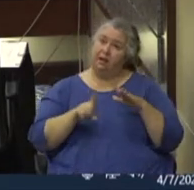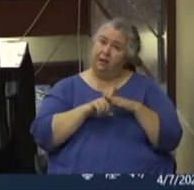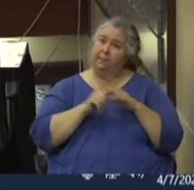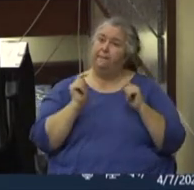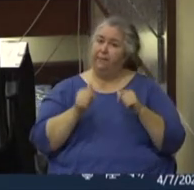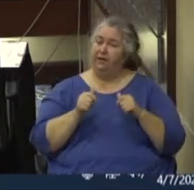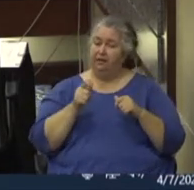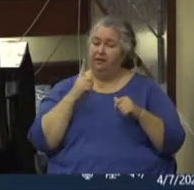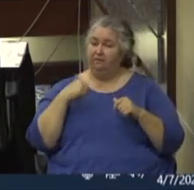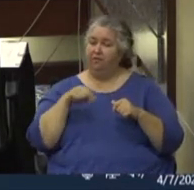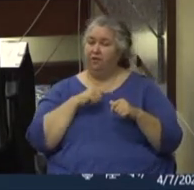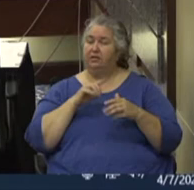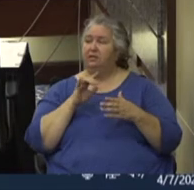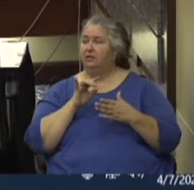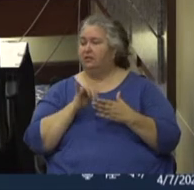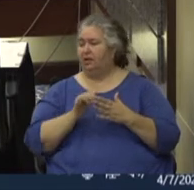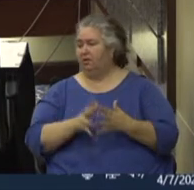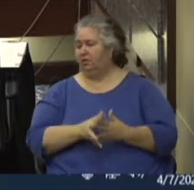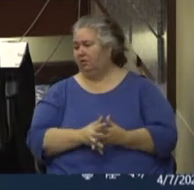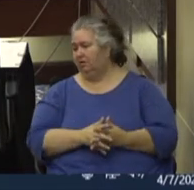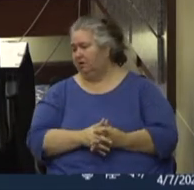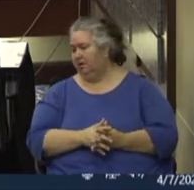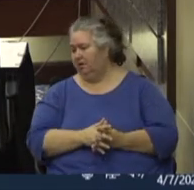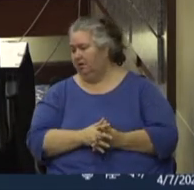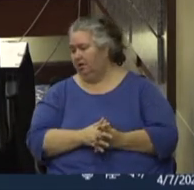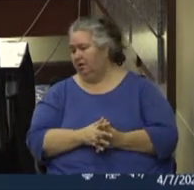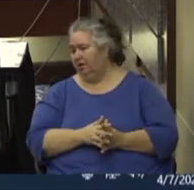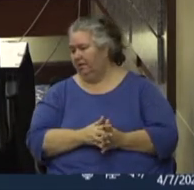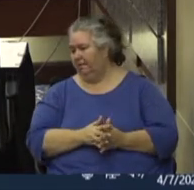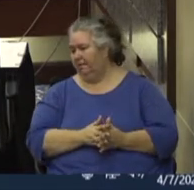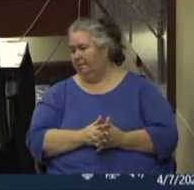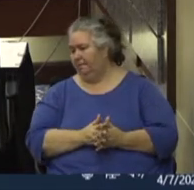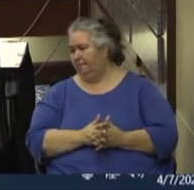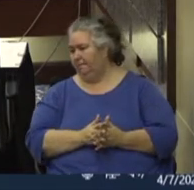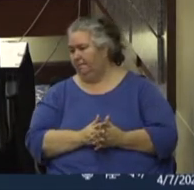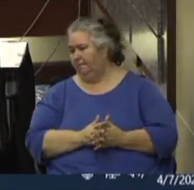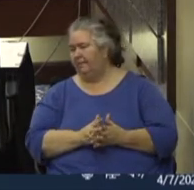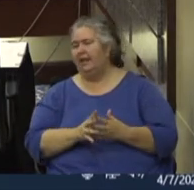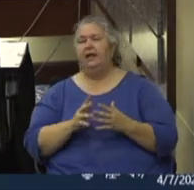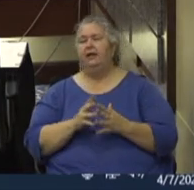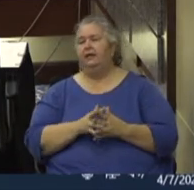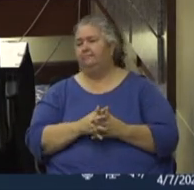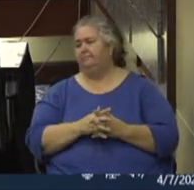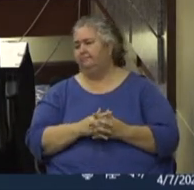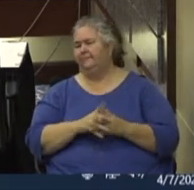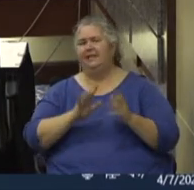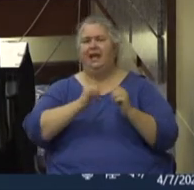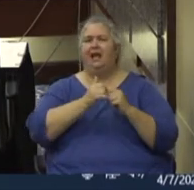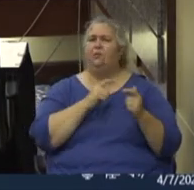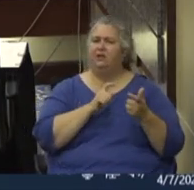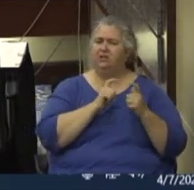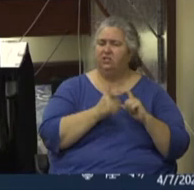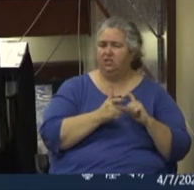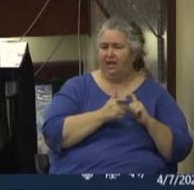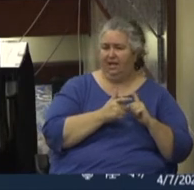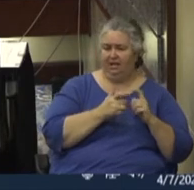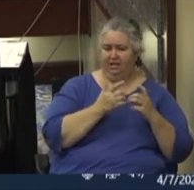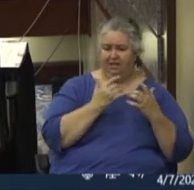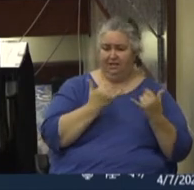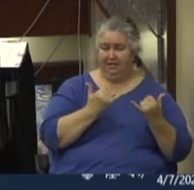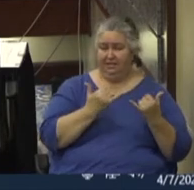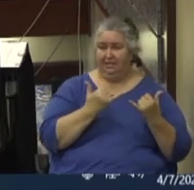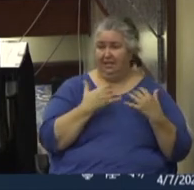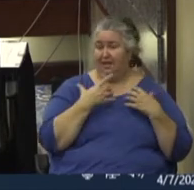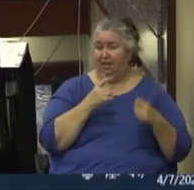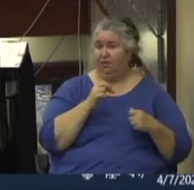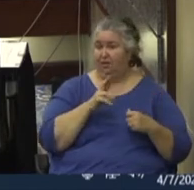of course, with childcare for essential workers. Um, how, how could we change our existing childcare? As